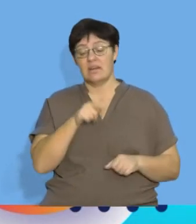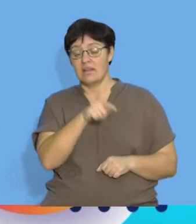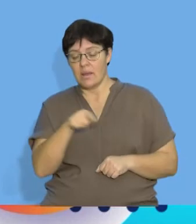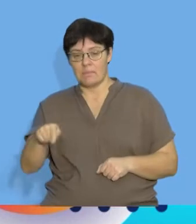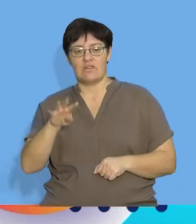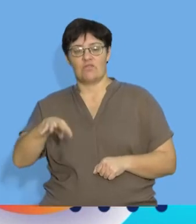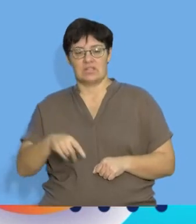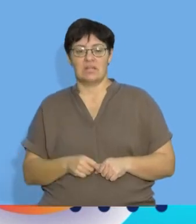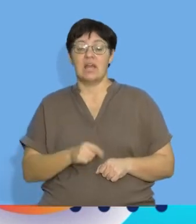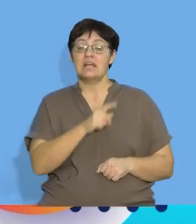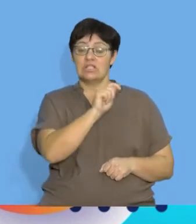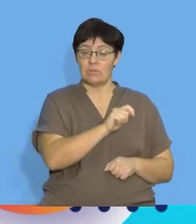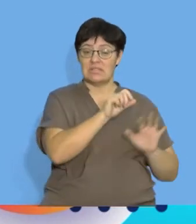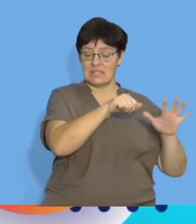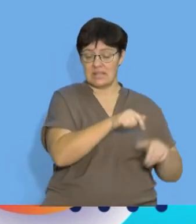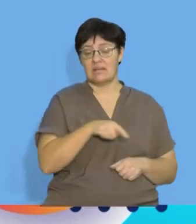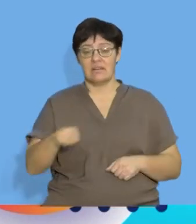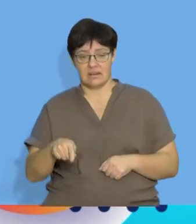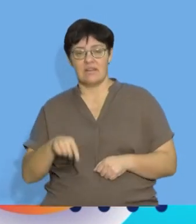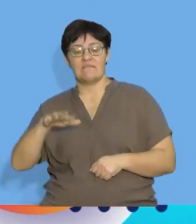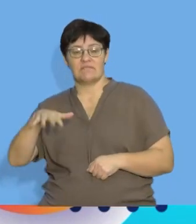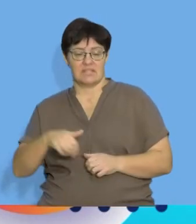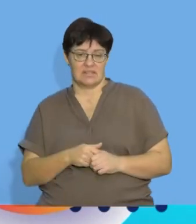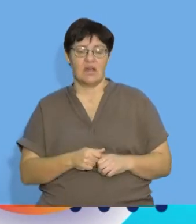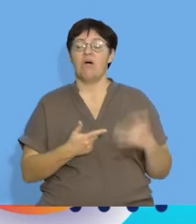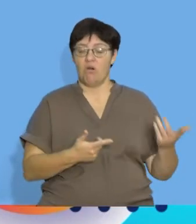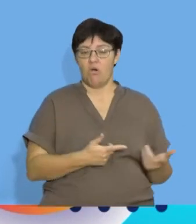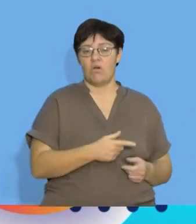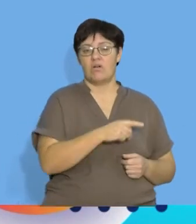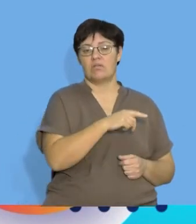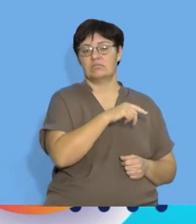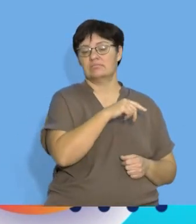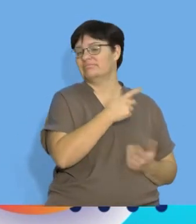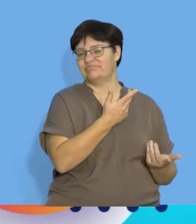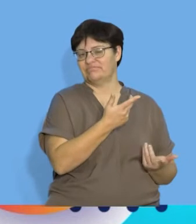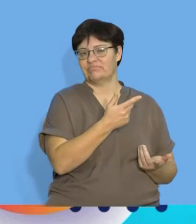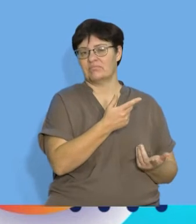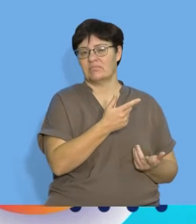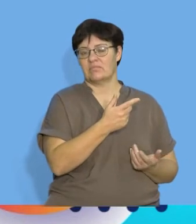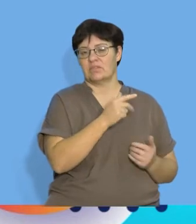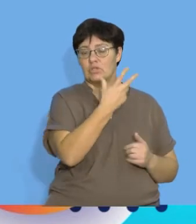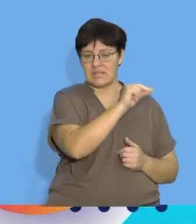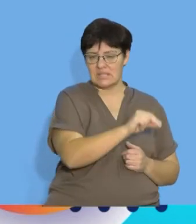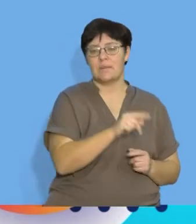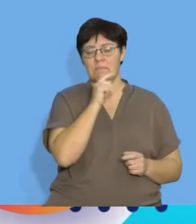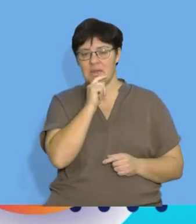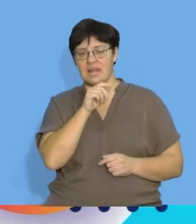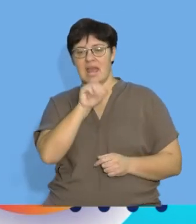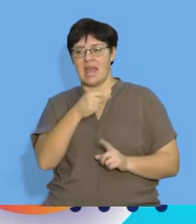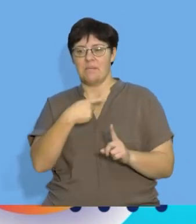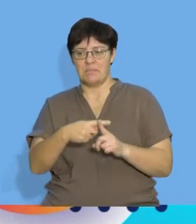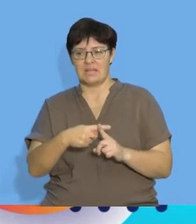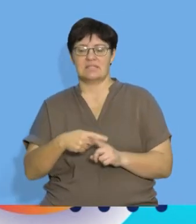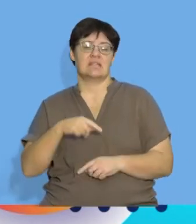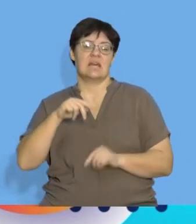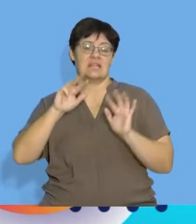plus 15 D. Term 20 will be A plus 19 D. After the break, we're going to look at some more examples of